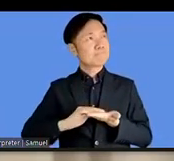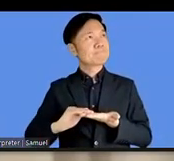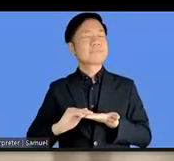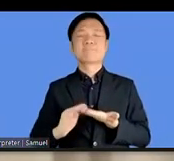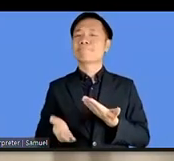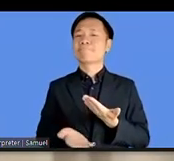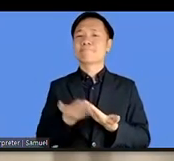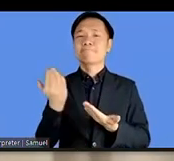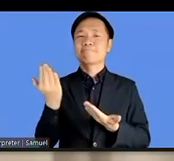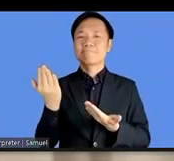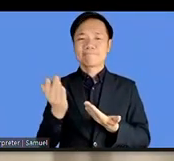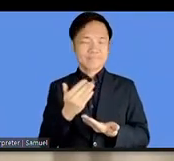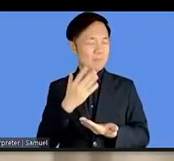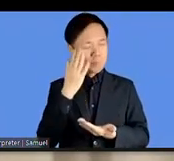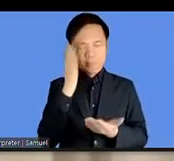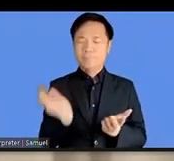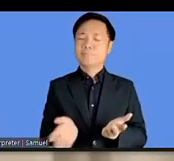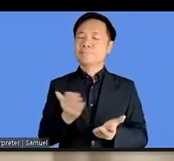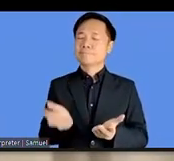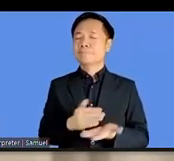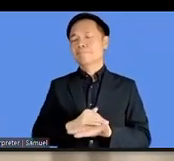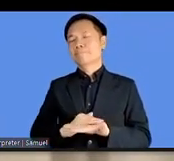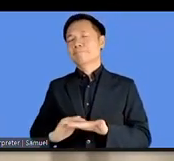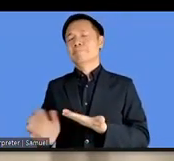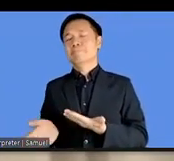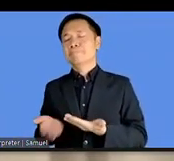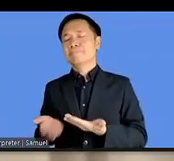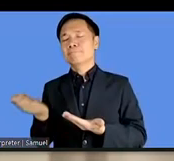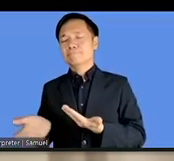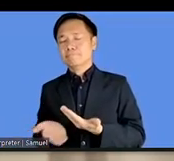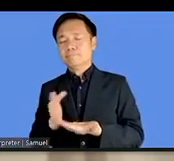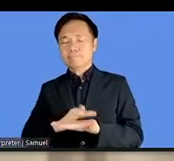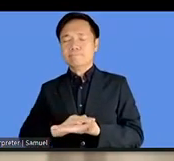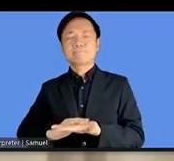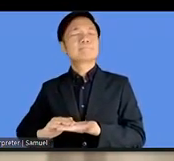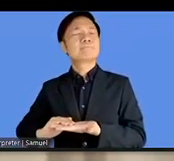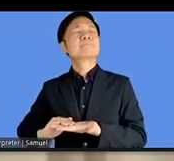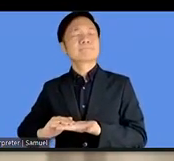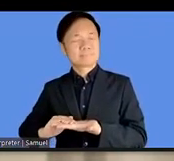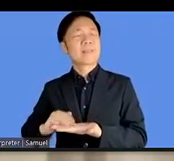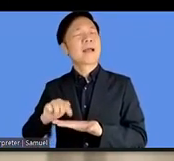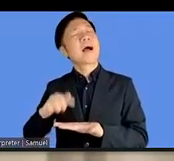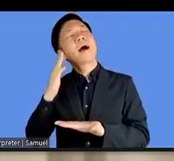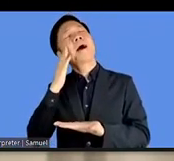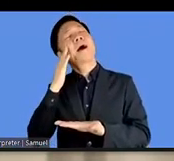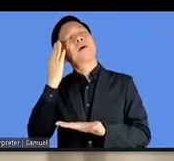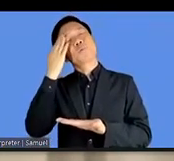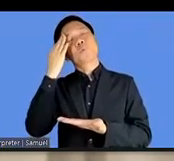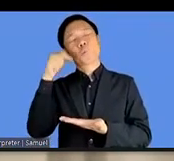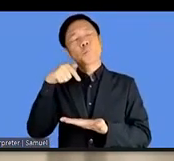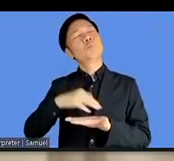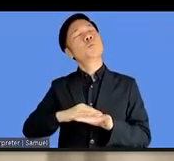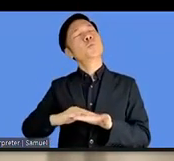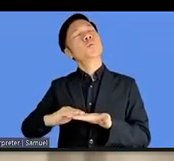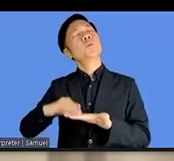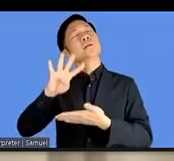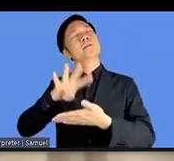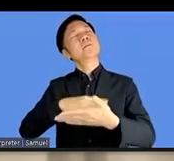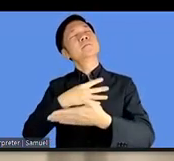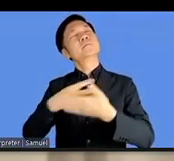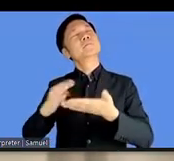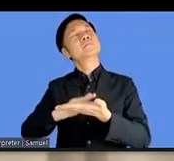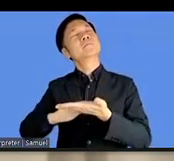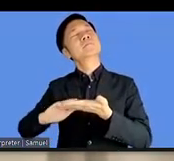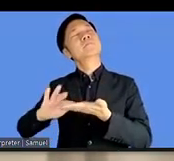you know which page number it is and if you put your hand there you can read it and figure out so that is quicker way of doing than asking